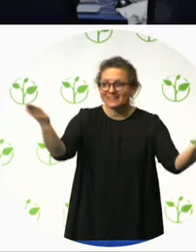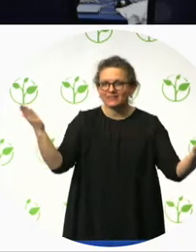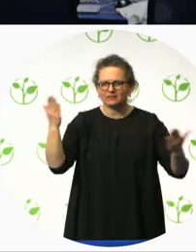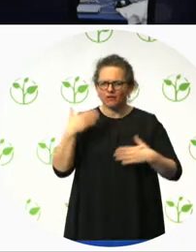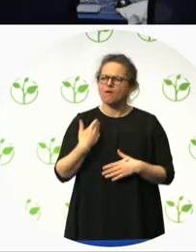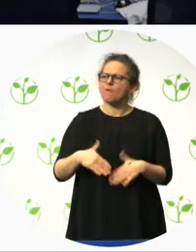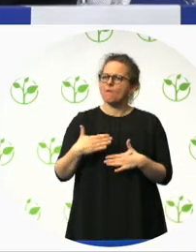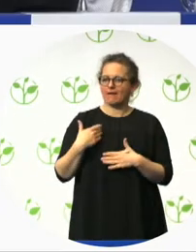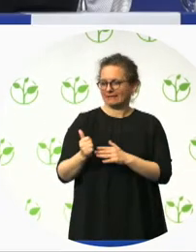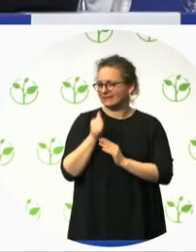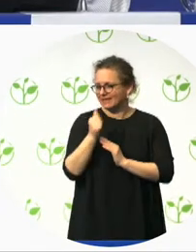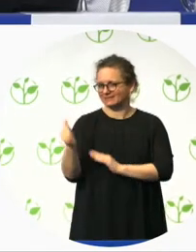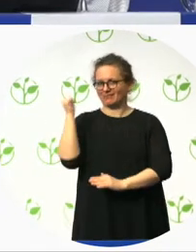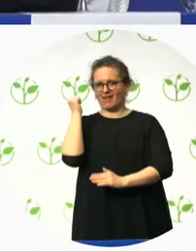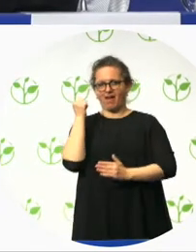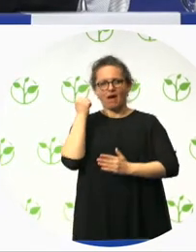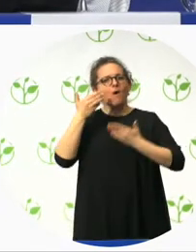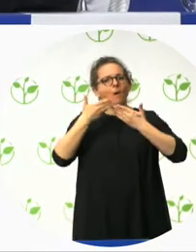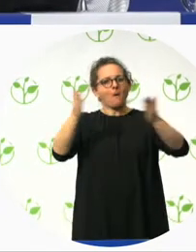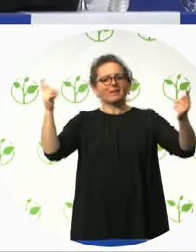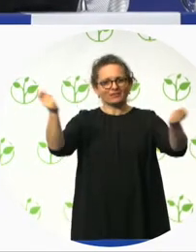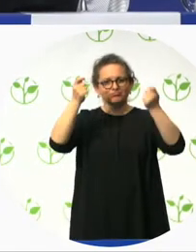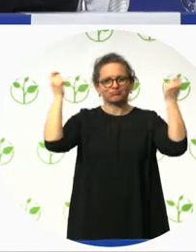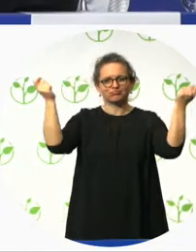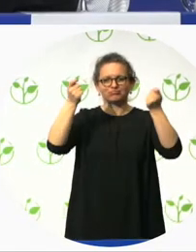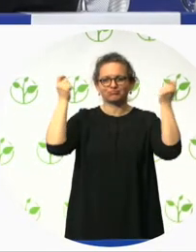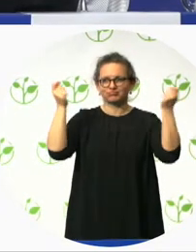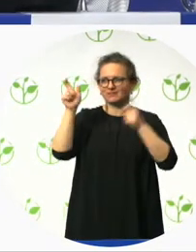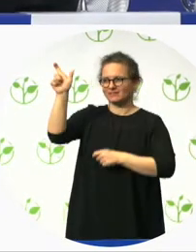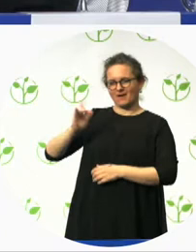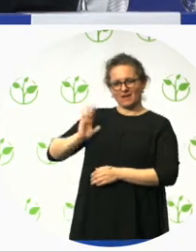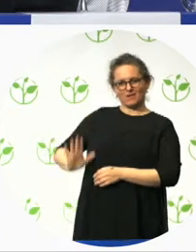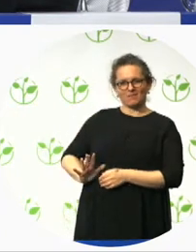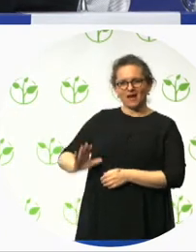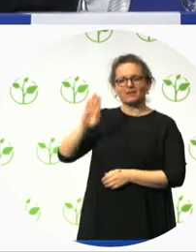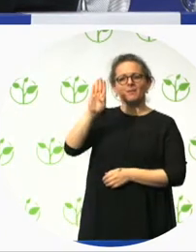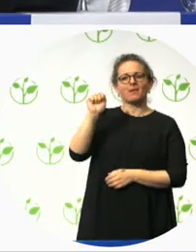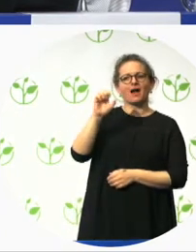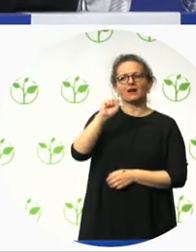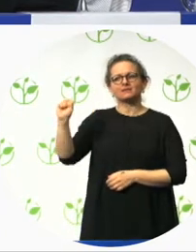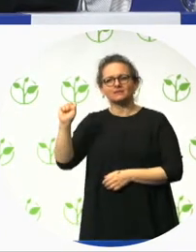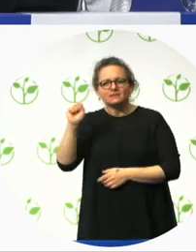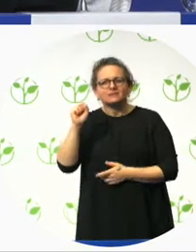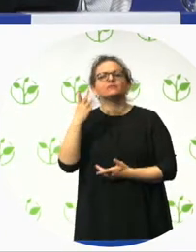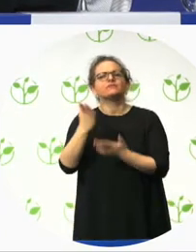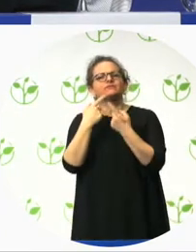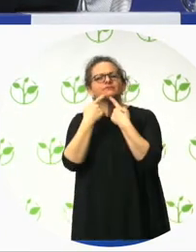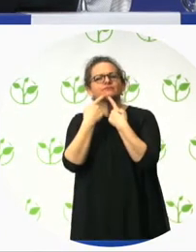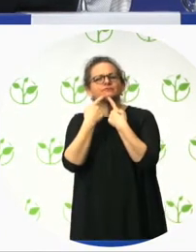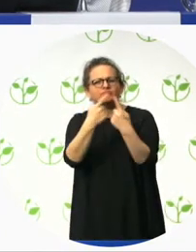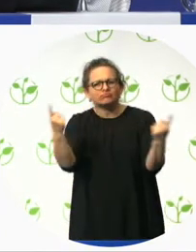talked about the importance of making impact. And so today I'm going to tell a brief story about the Mary Free Bed YMCA,